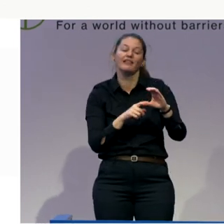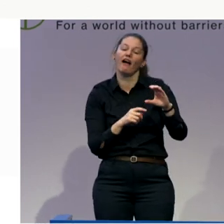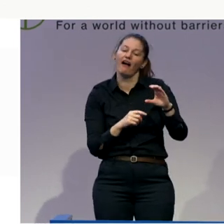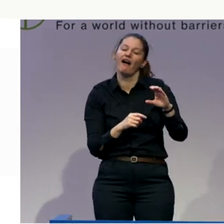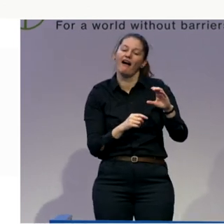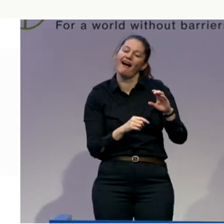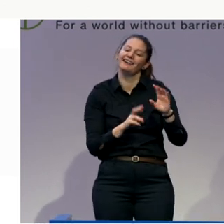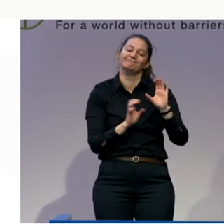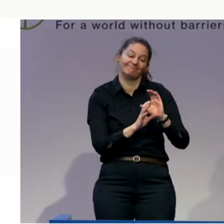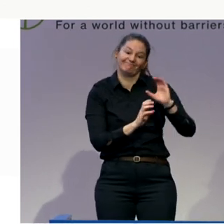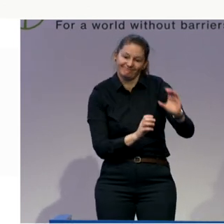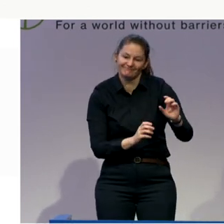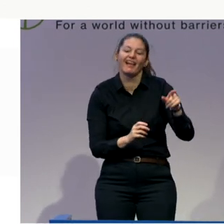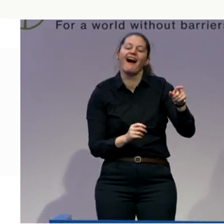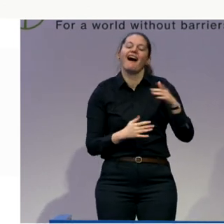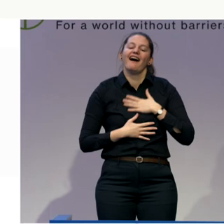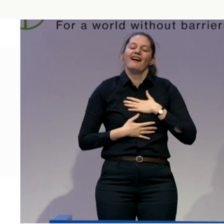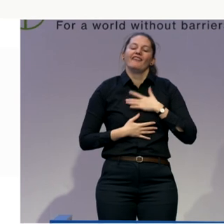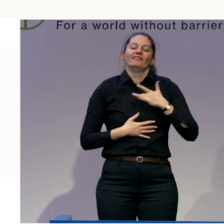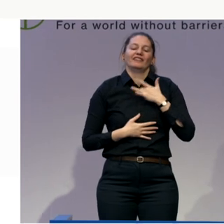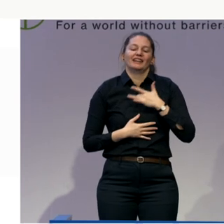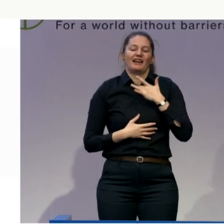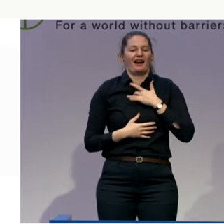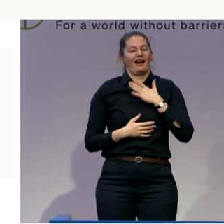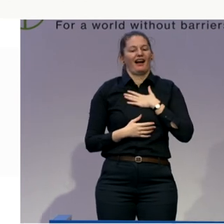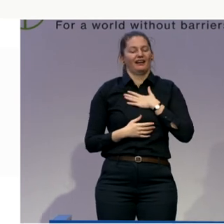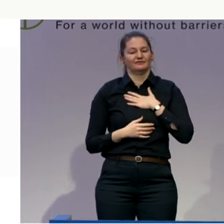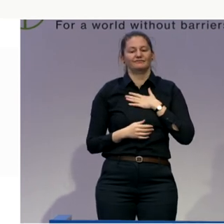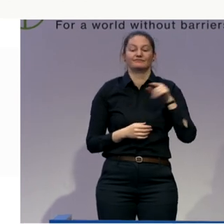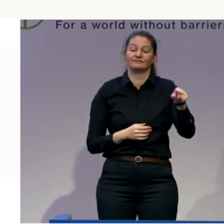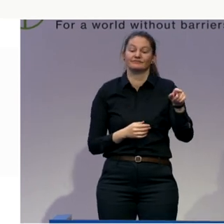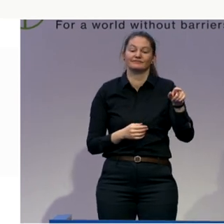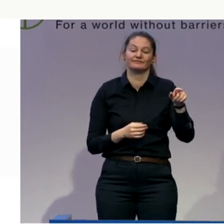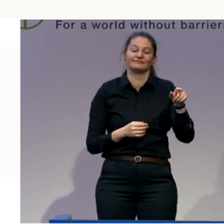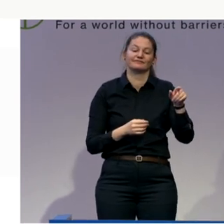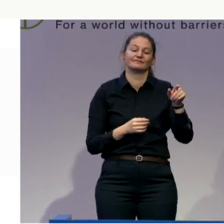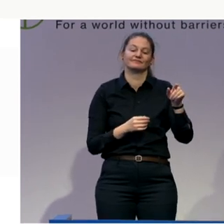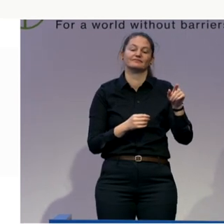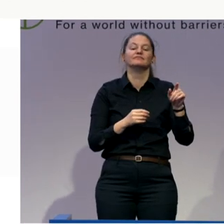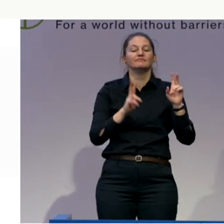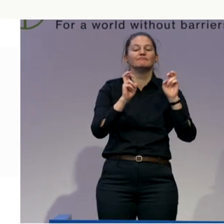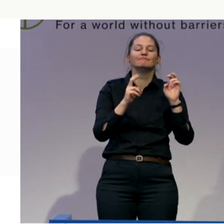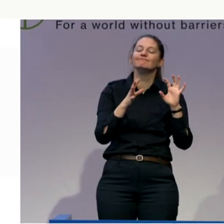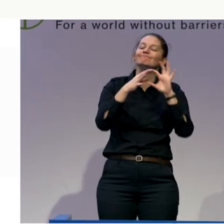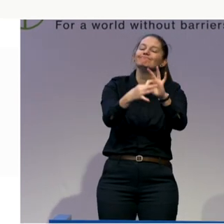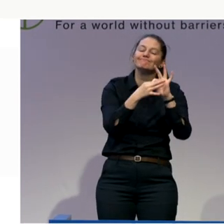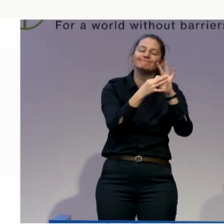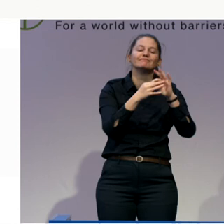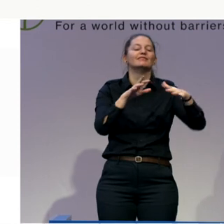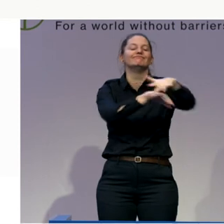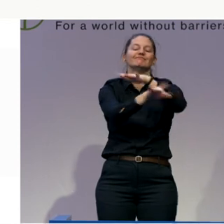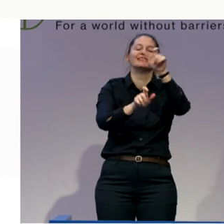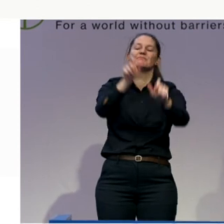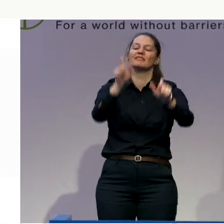between people, and relationships always include emotion. So whether or not your country is able to fund personal assistance,